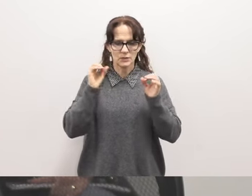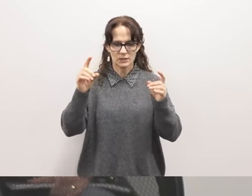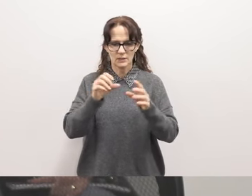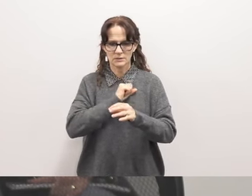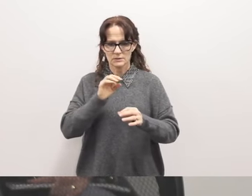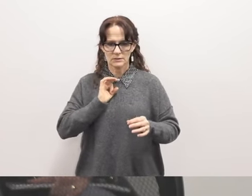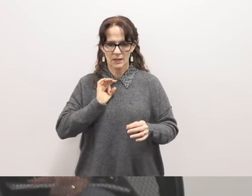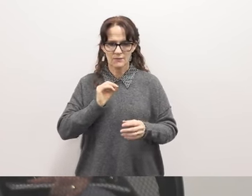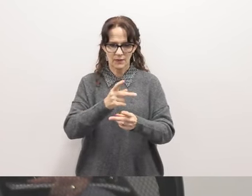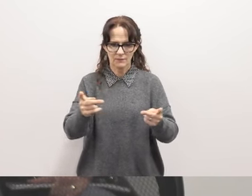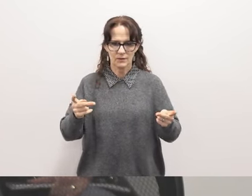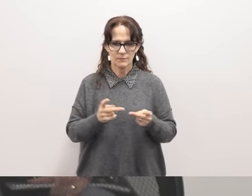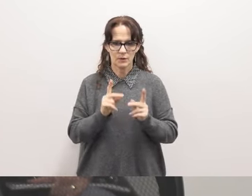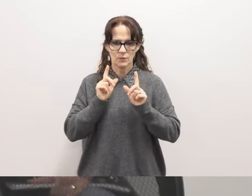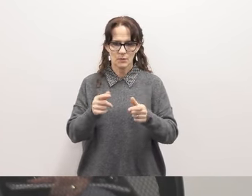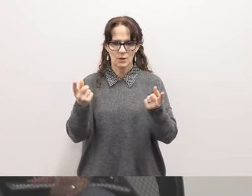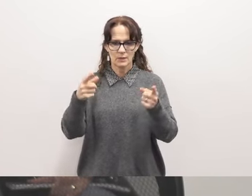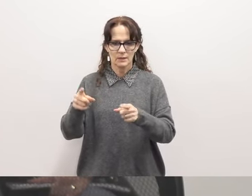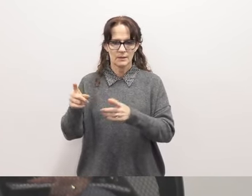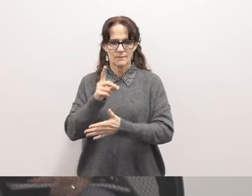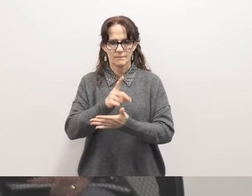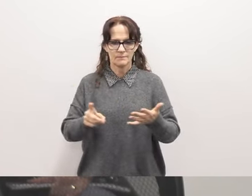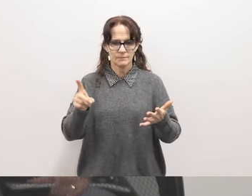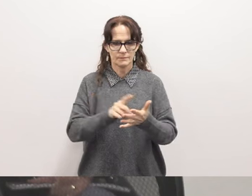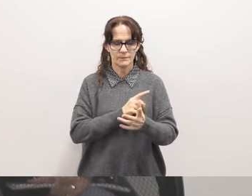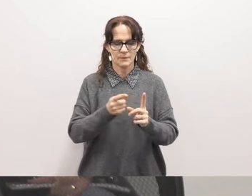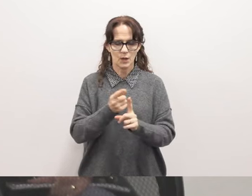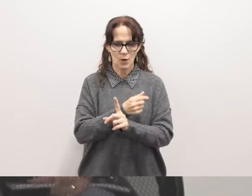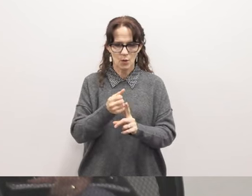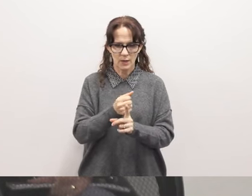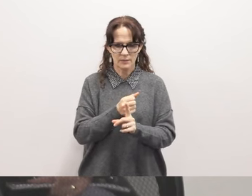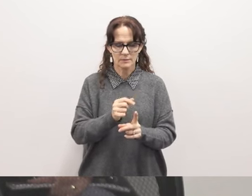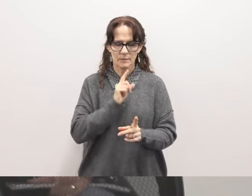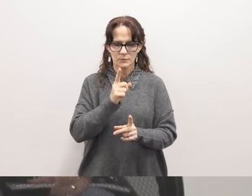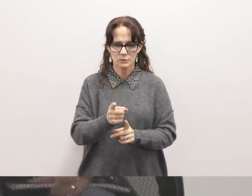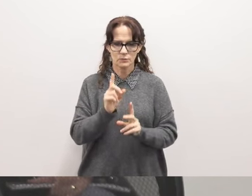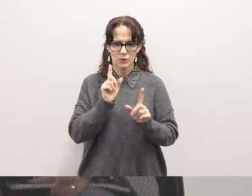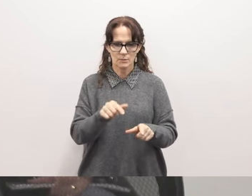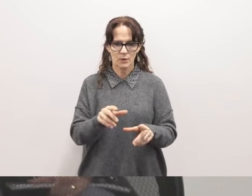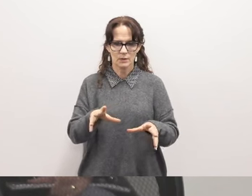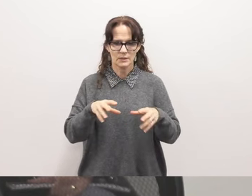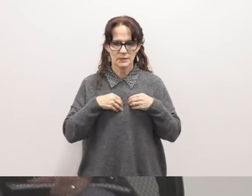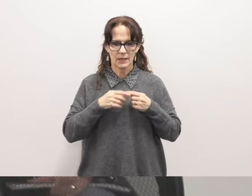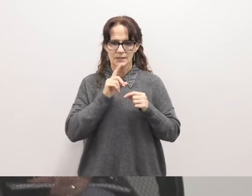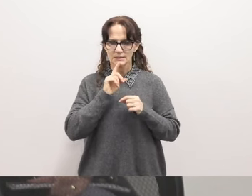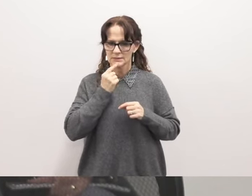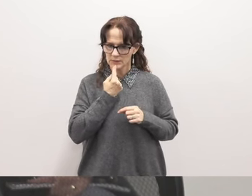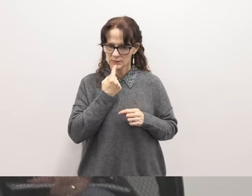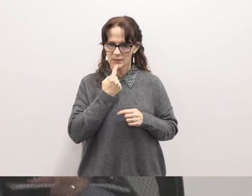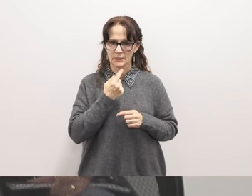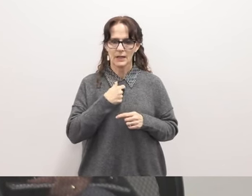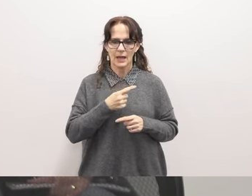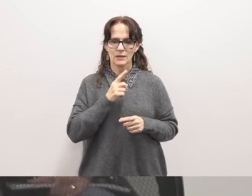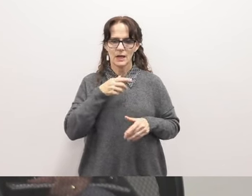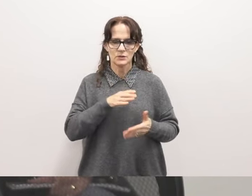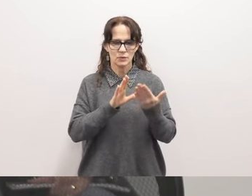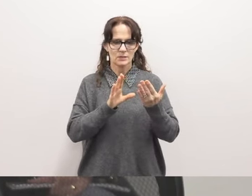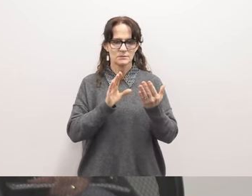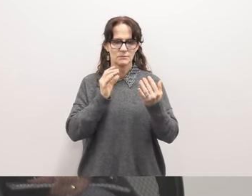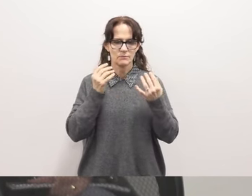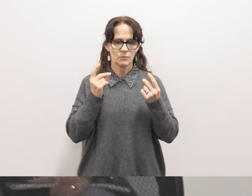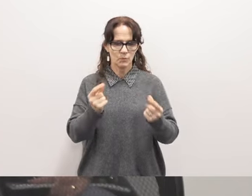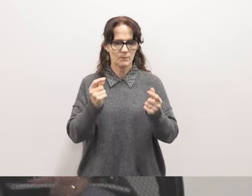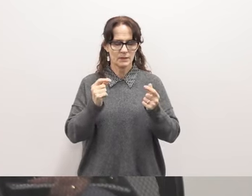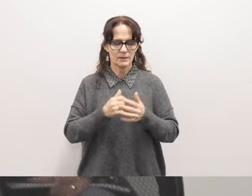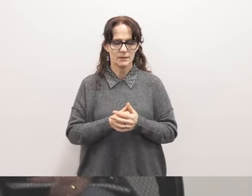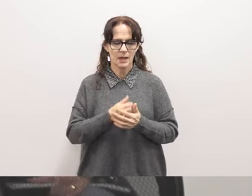channels for students to report incidents of discrimination or harassment and ensure that these reports are taken seriously and addressed promptly, and to provide